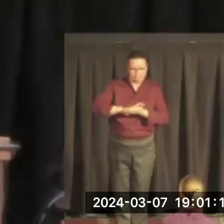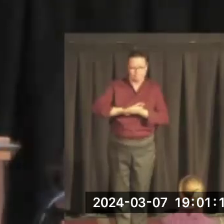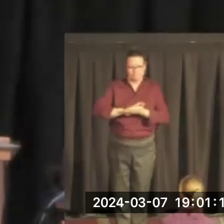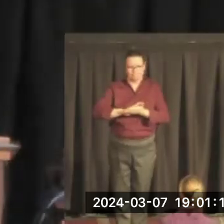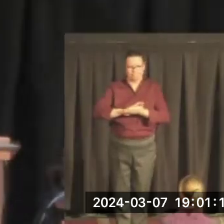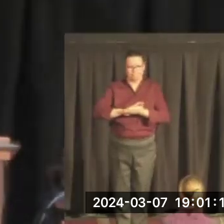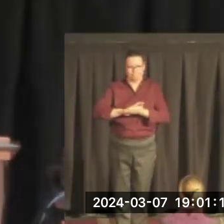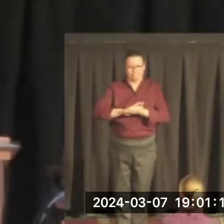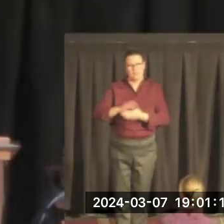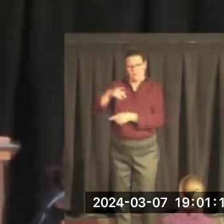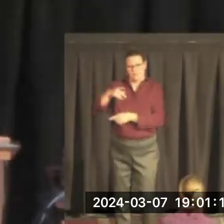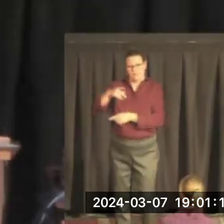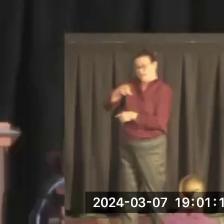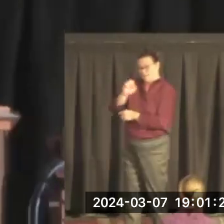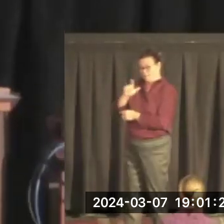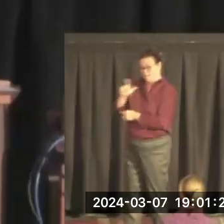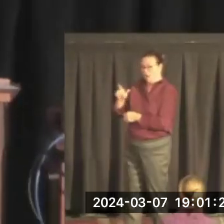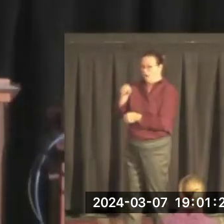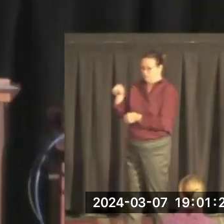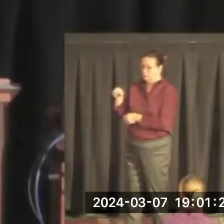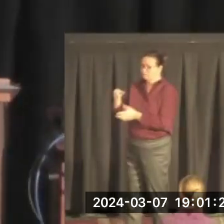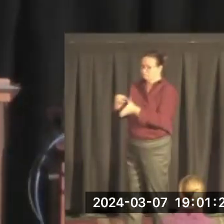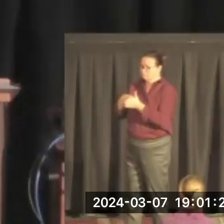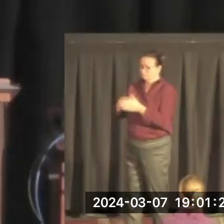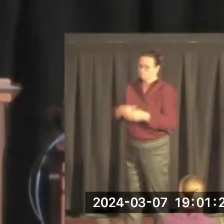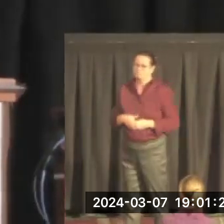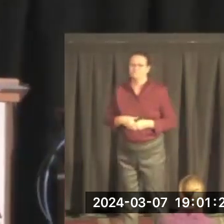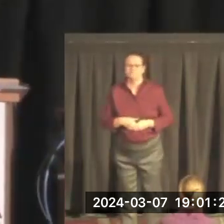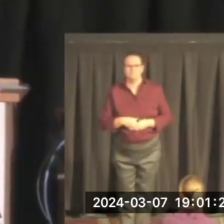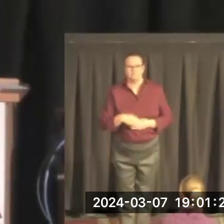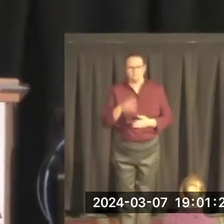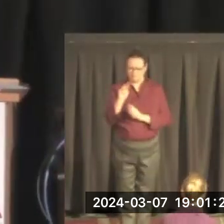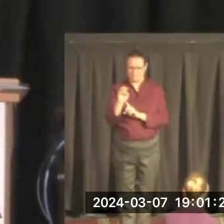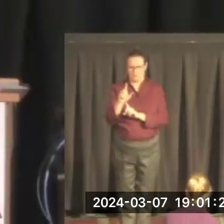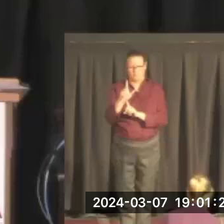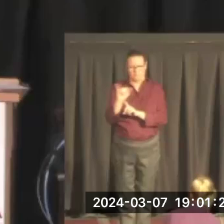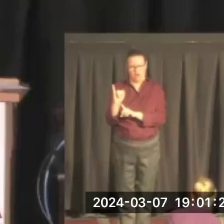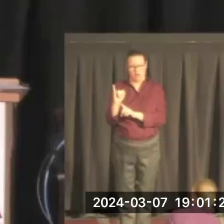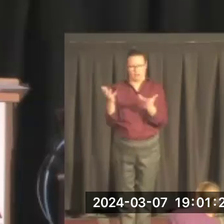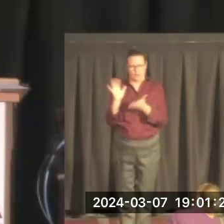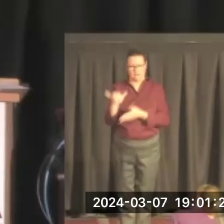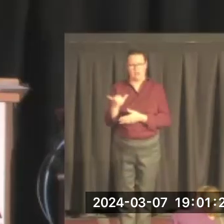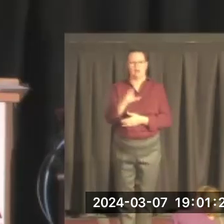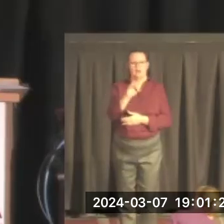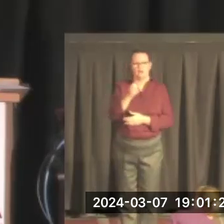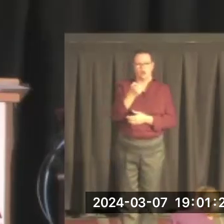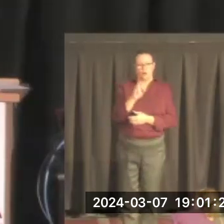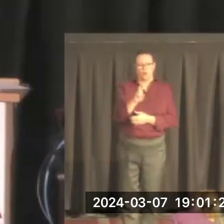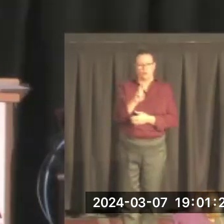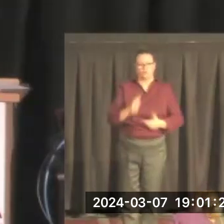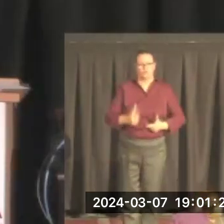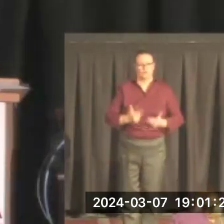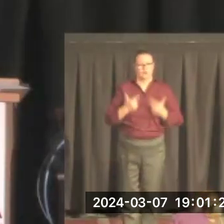per Paul's instructions. Just to give you a little background if you don't know what MOLLE is, it's the Osher Lifelong Learning Institute